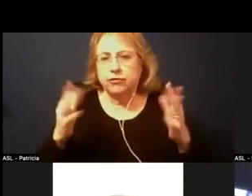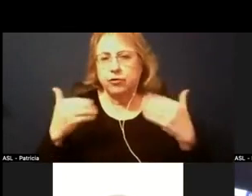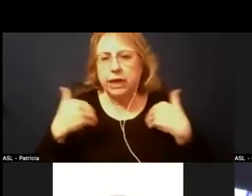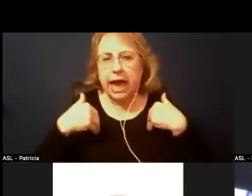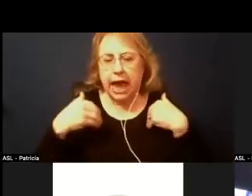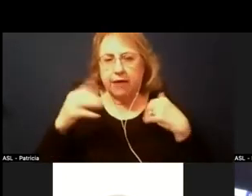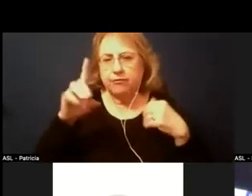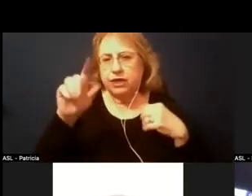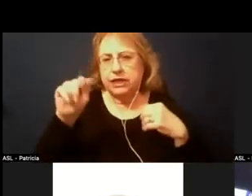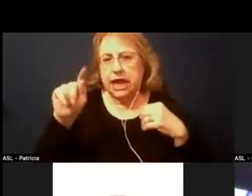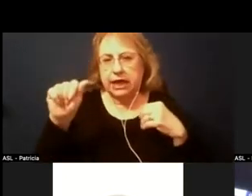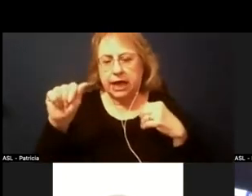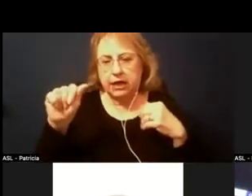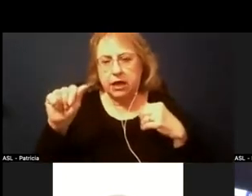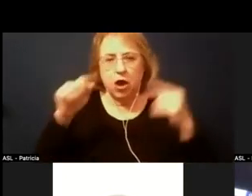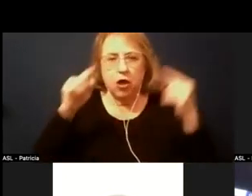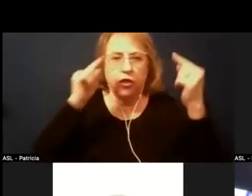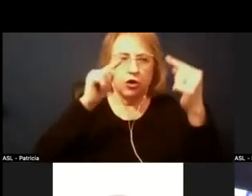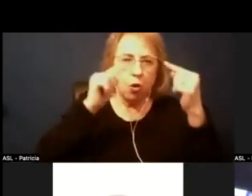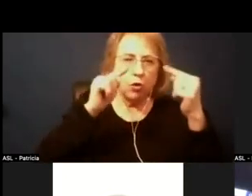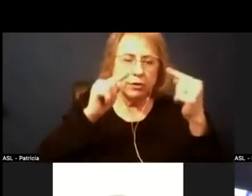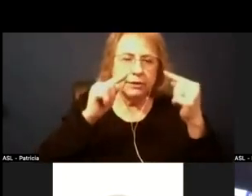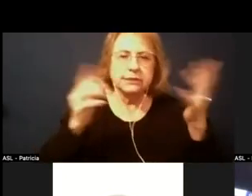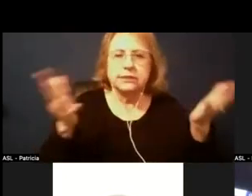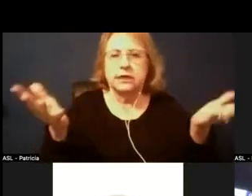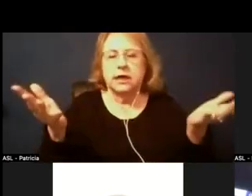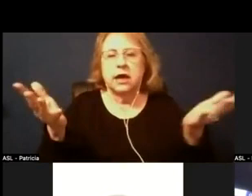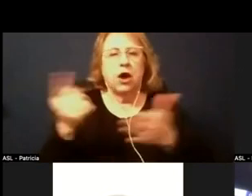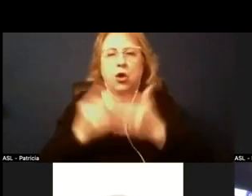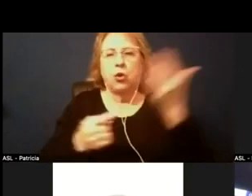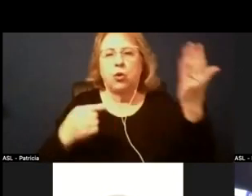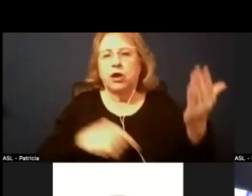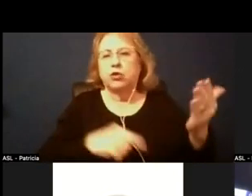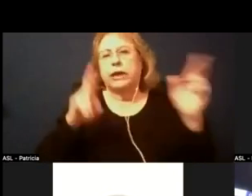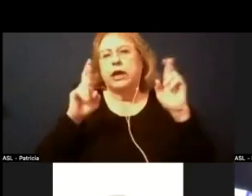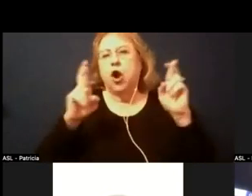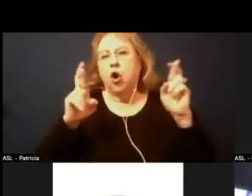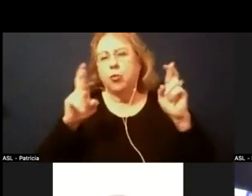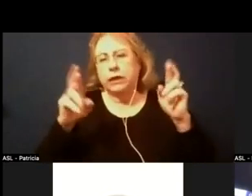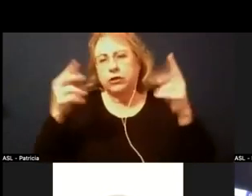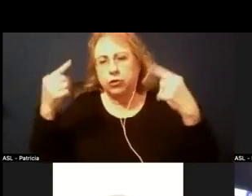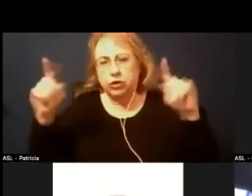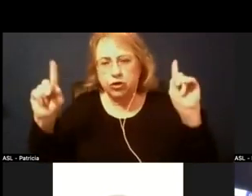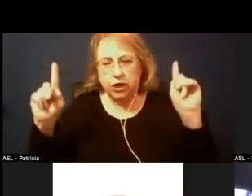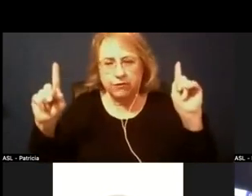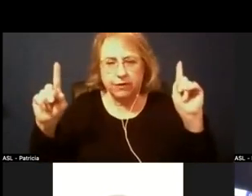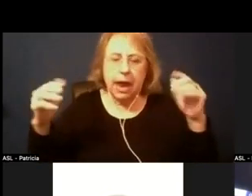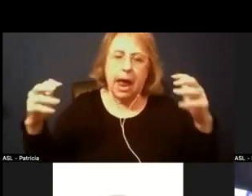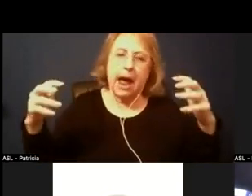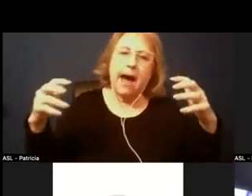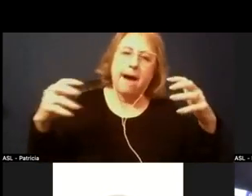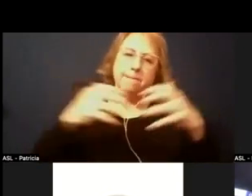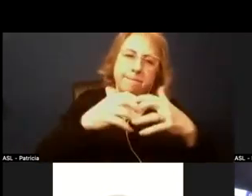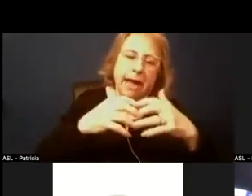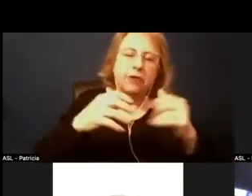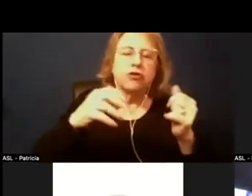are if there are goals or if the team has goals in terms of what we're hoping to achieve is it a match with student demographics kind of what